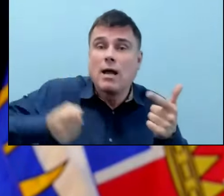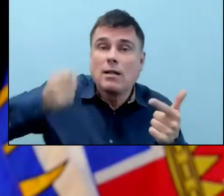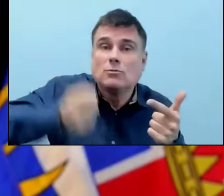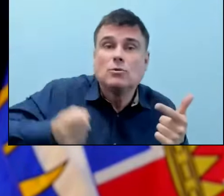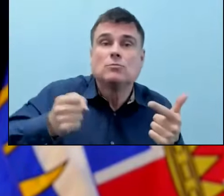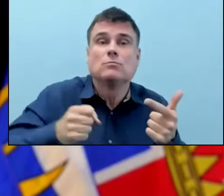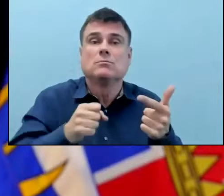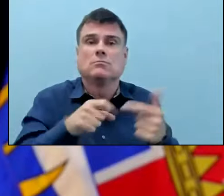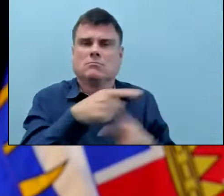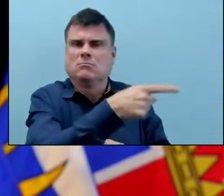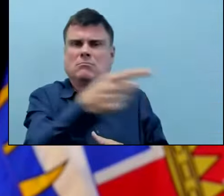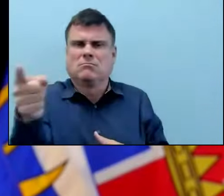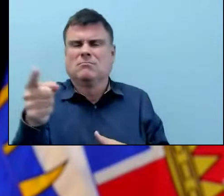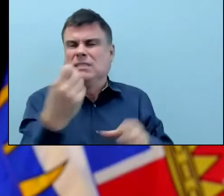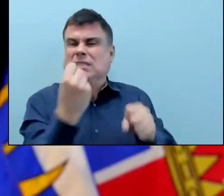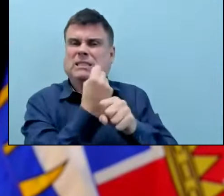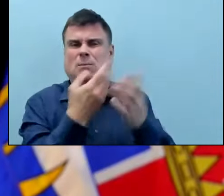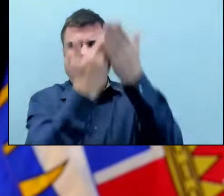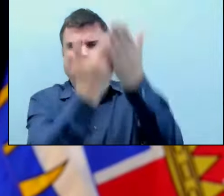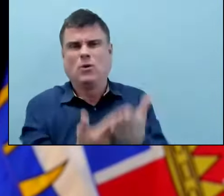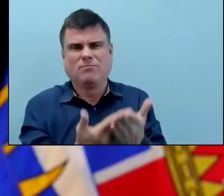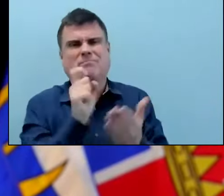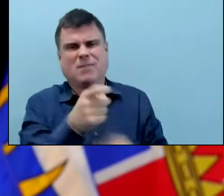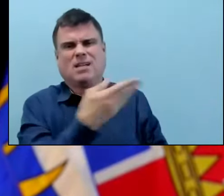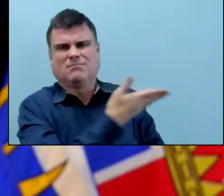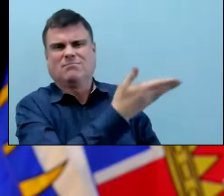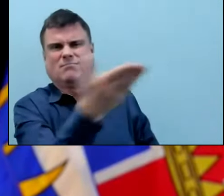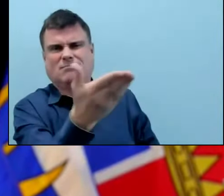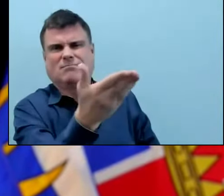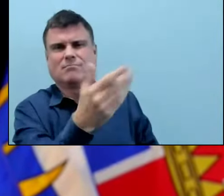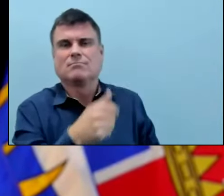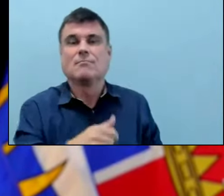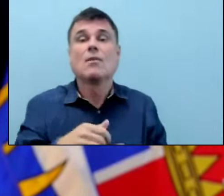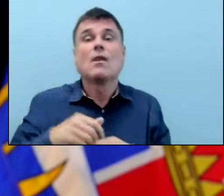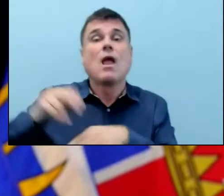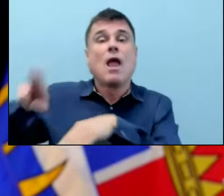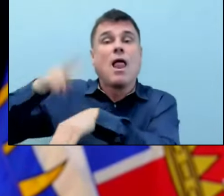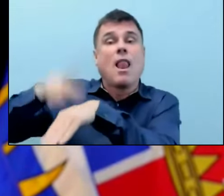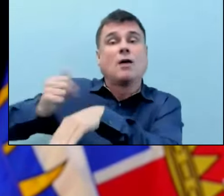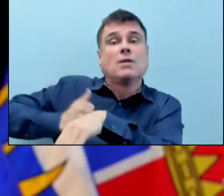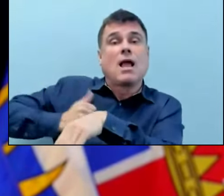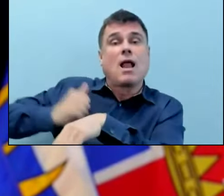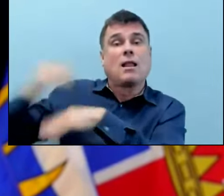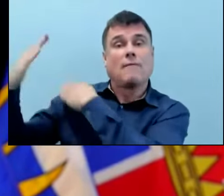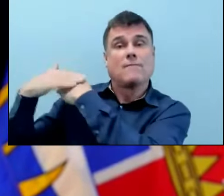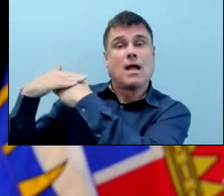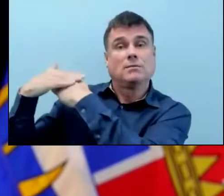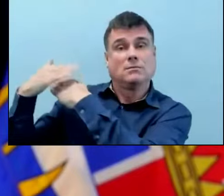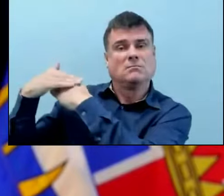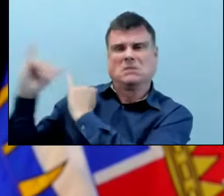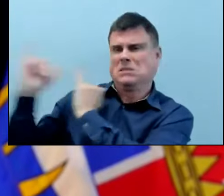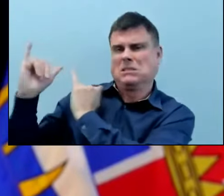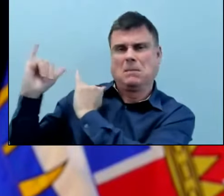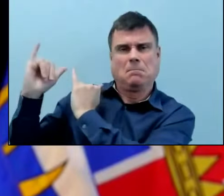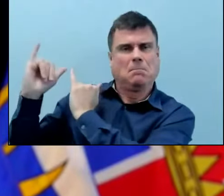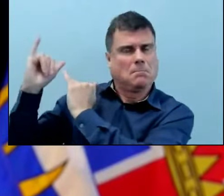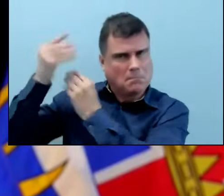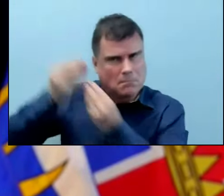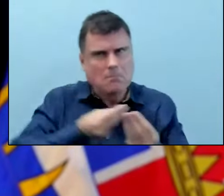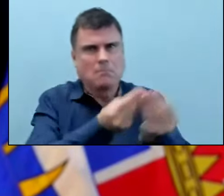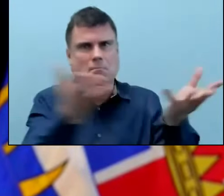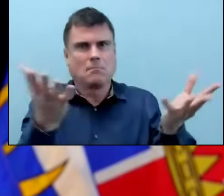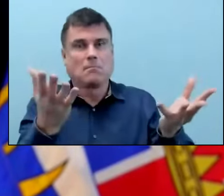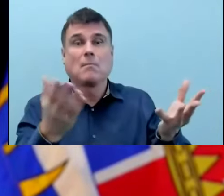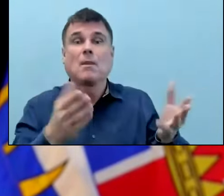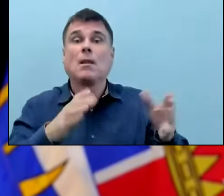The NASI statement is very similar. The rest of us who have had our booster already have good, strong